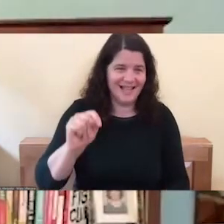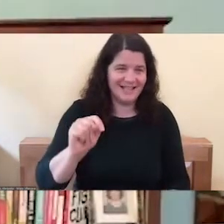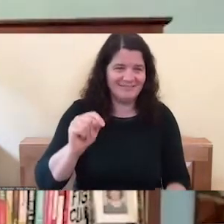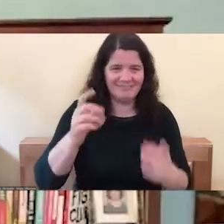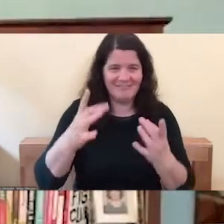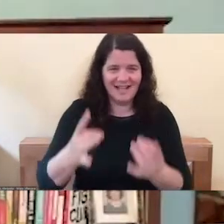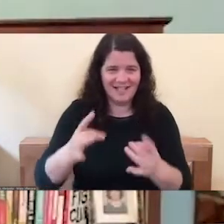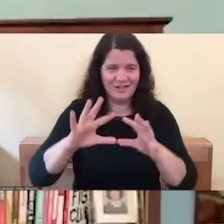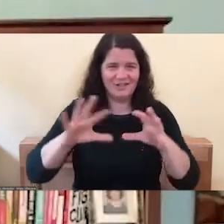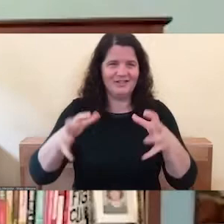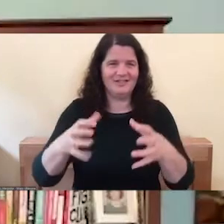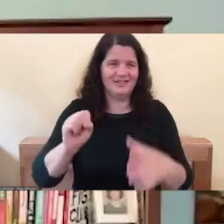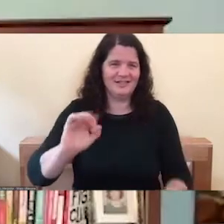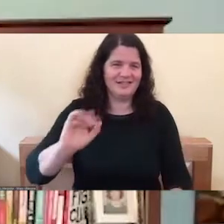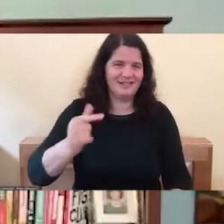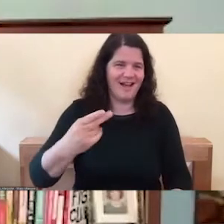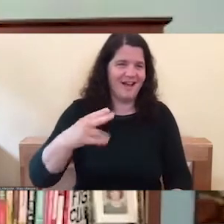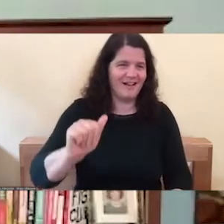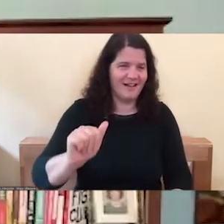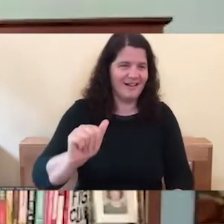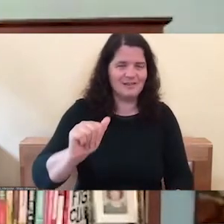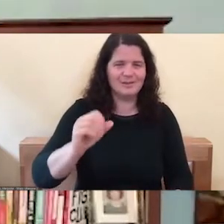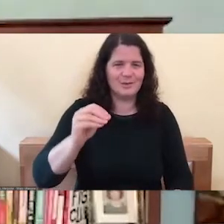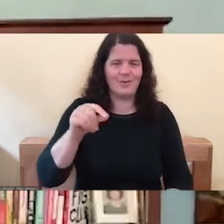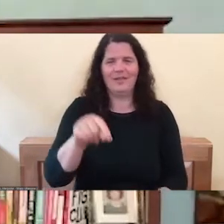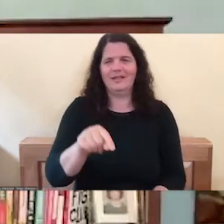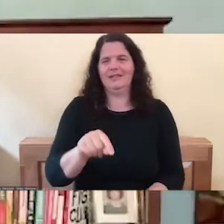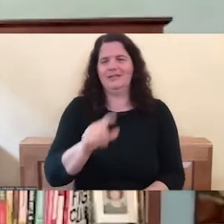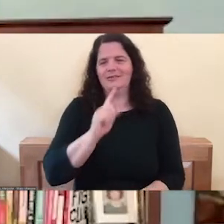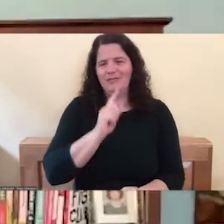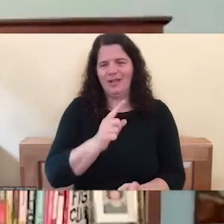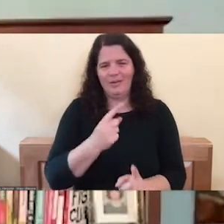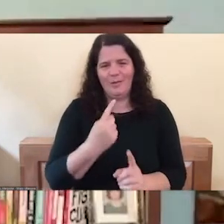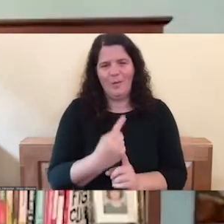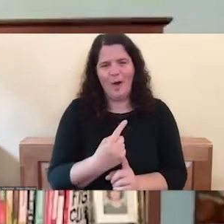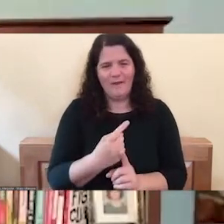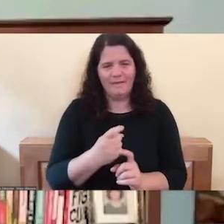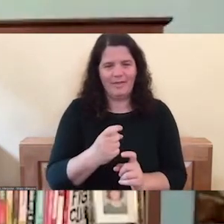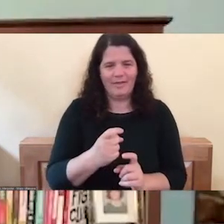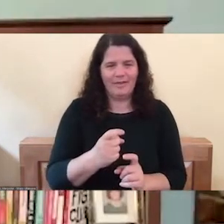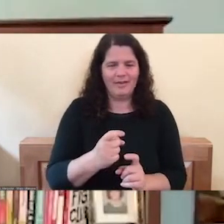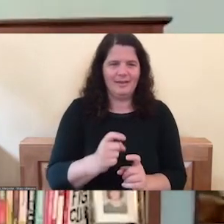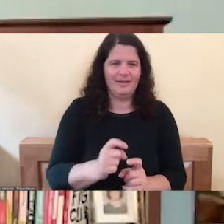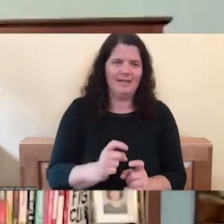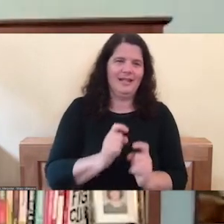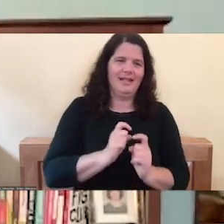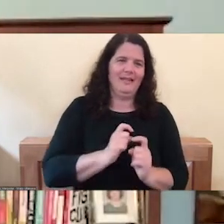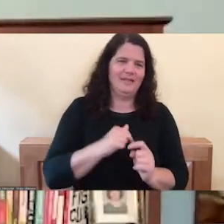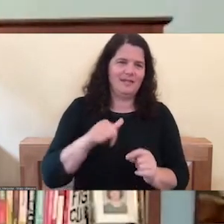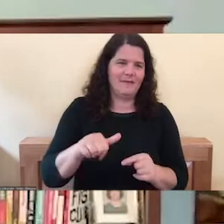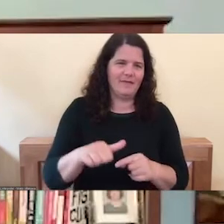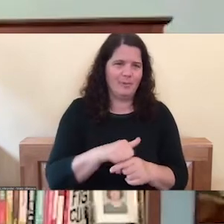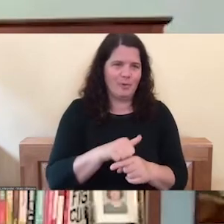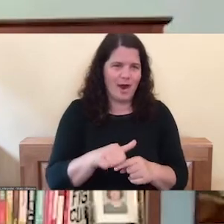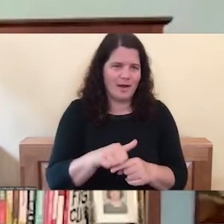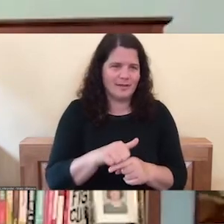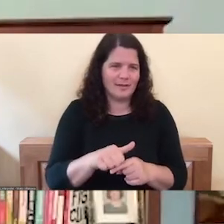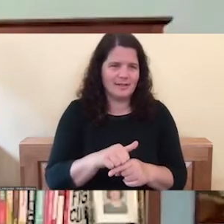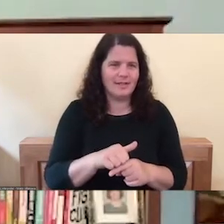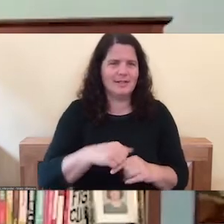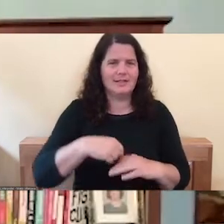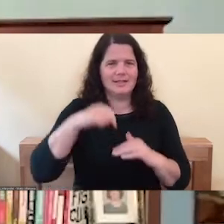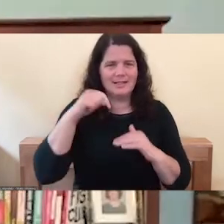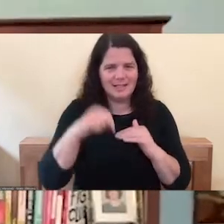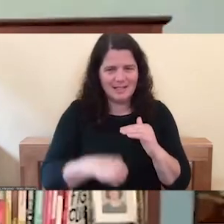one of the truths, the real gifts, I think of the practice of insight meditation or Buddhism in general is deep insight